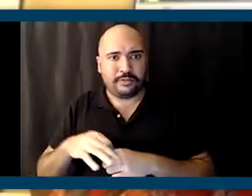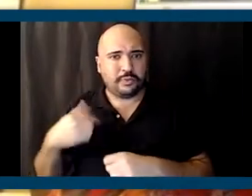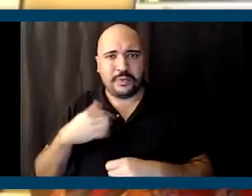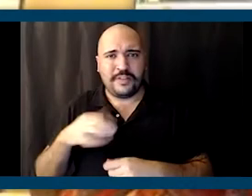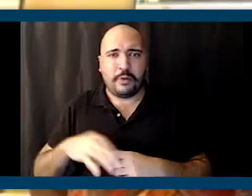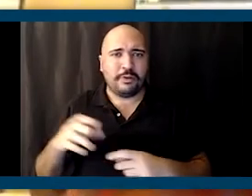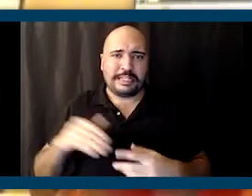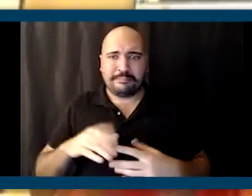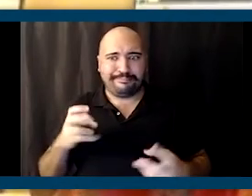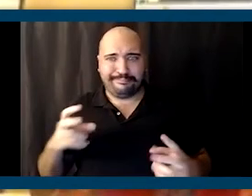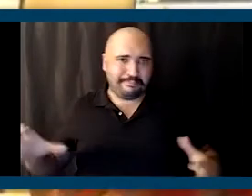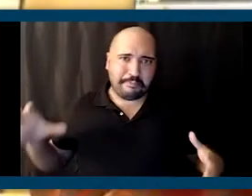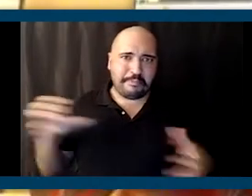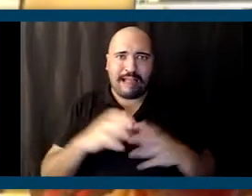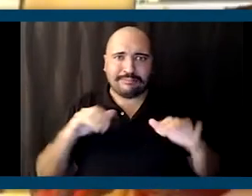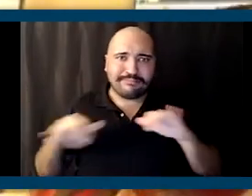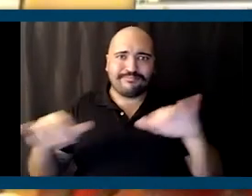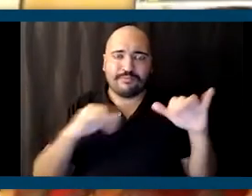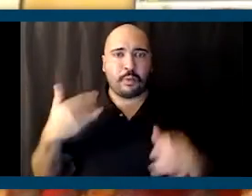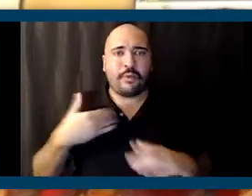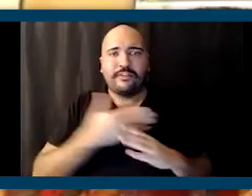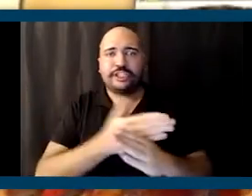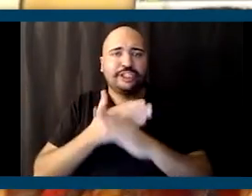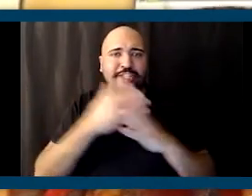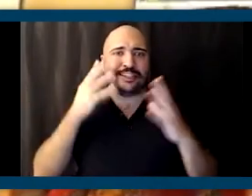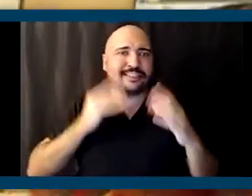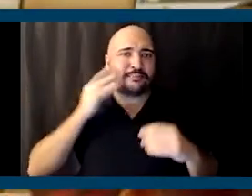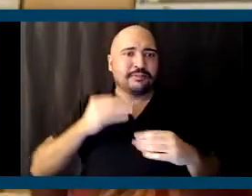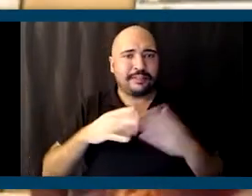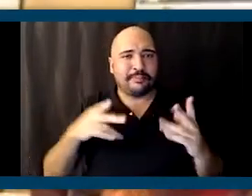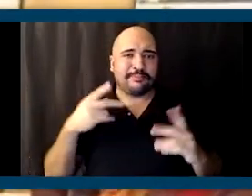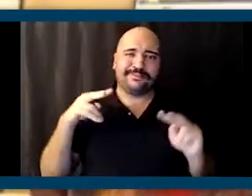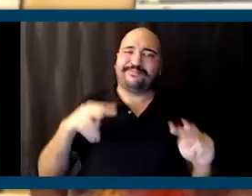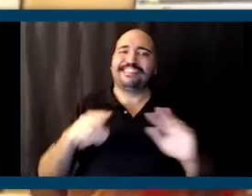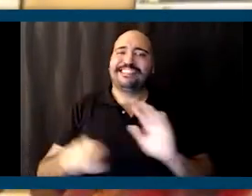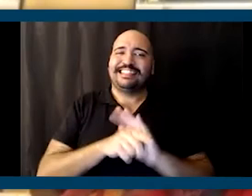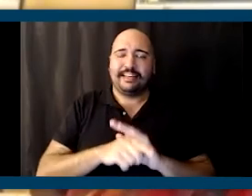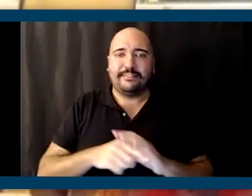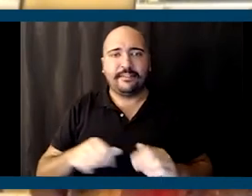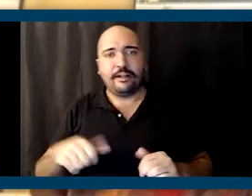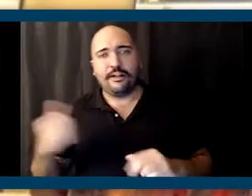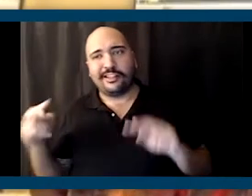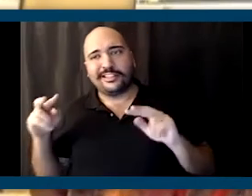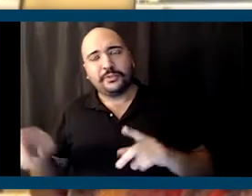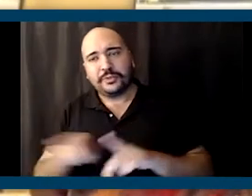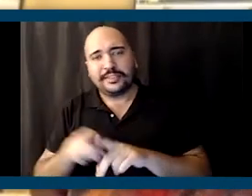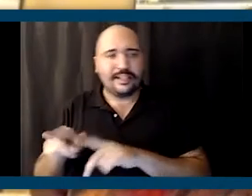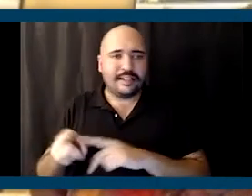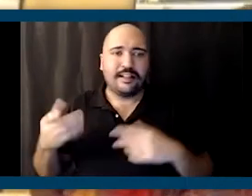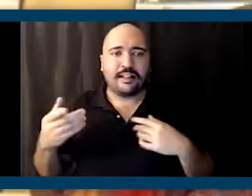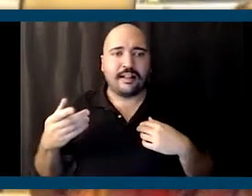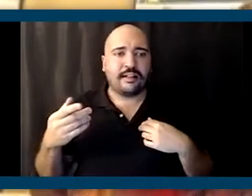because we have shared kind of experiences. And some people see that as a negative, but others see it as what